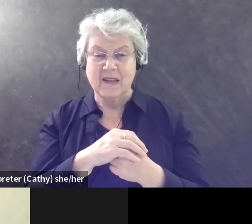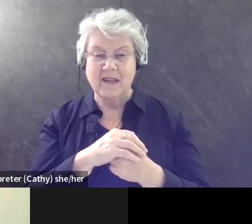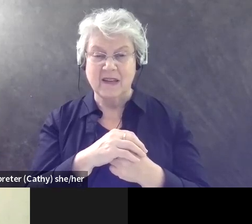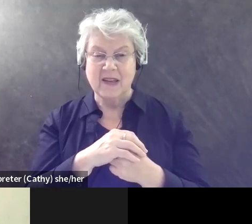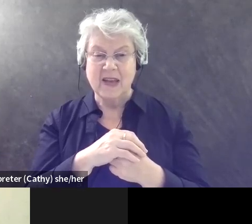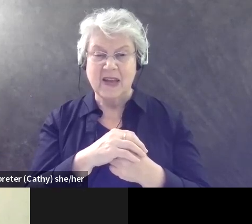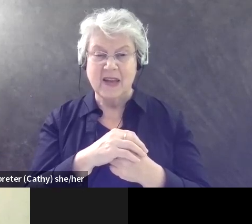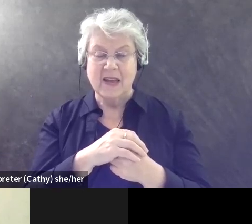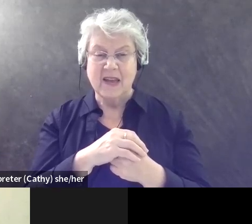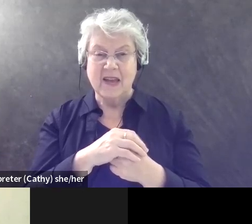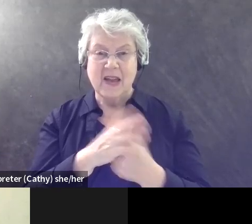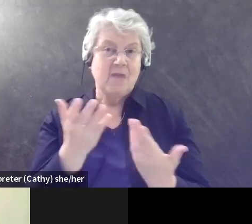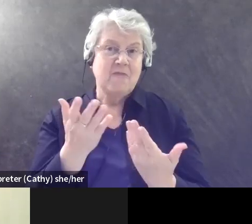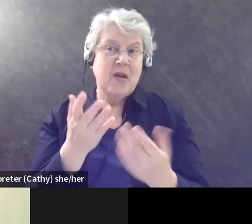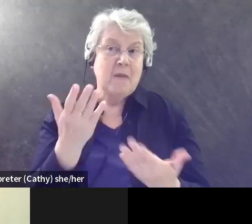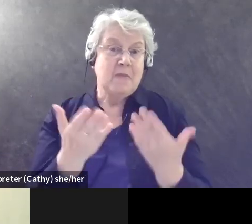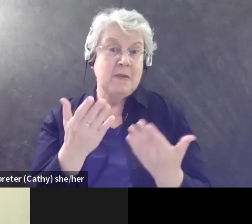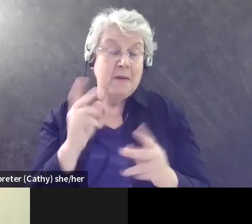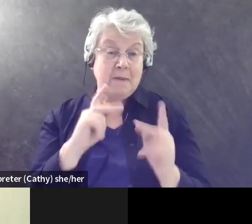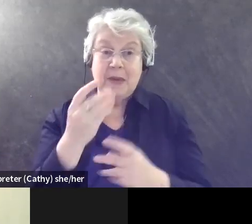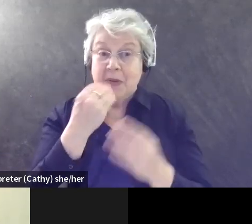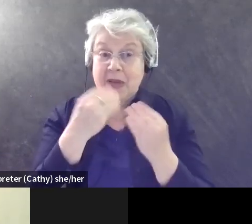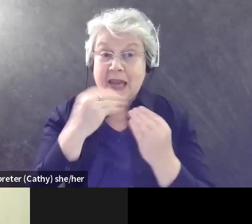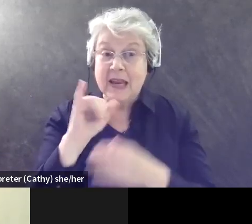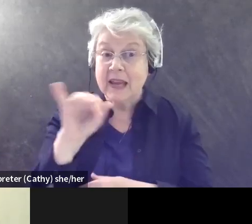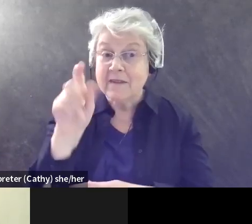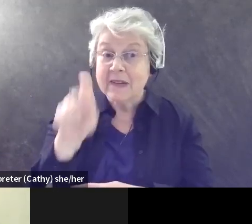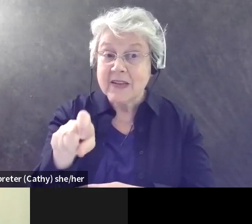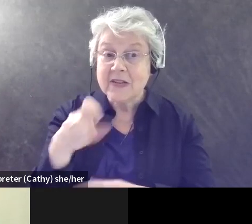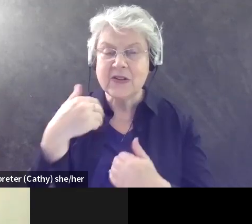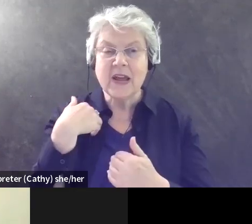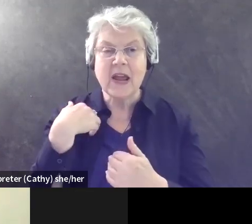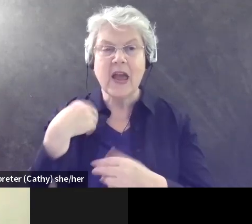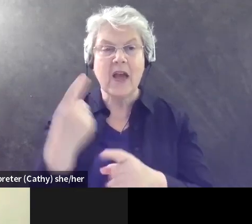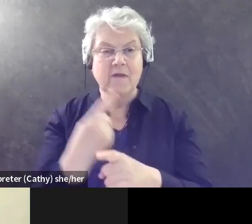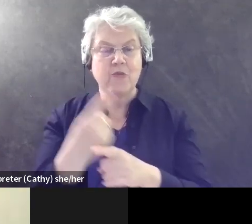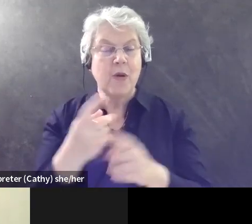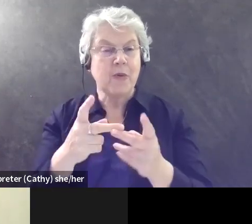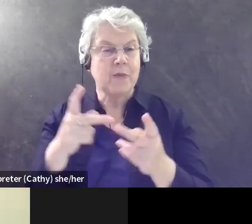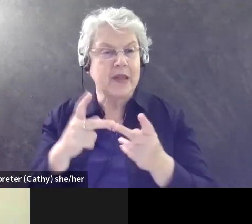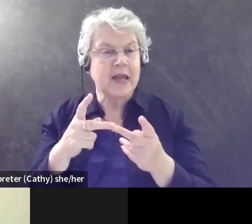You know, will people be able to eat? Do they have proper clothes to dress for them?